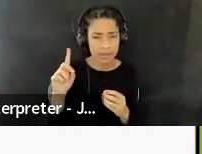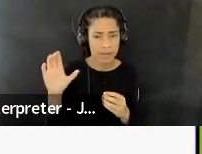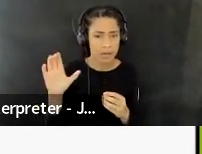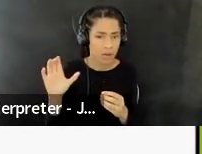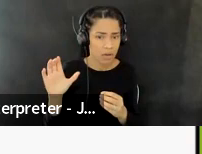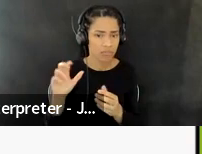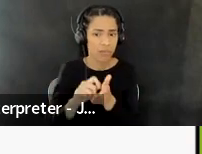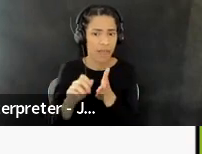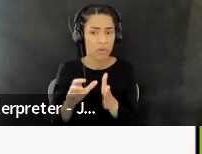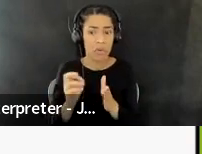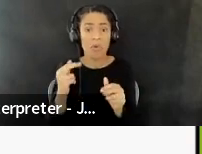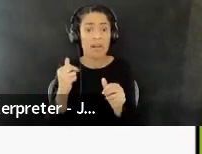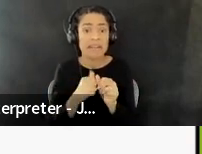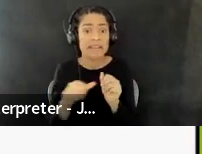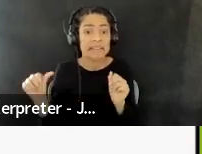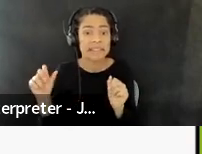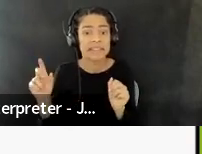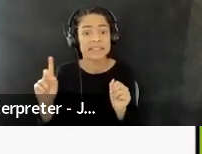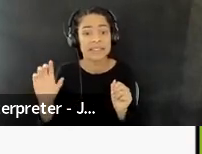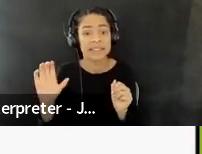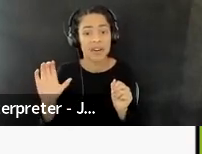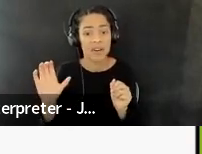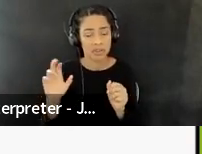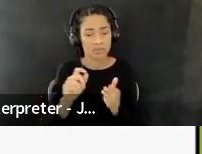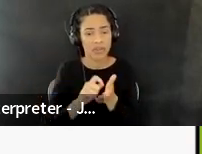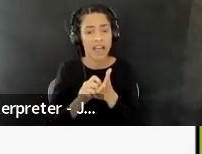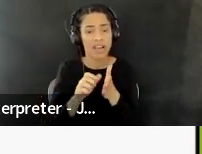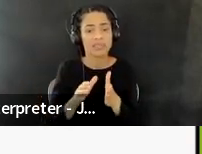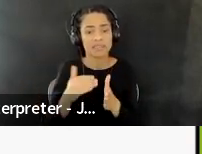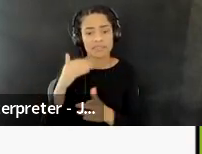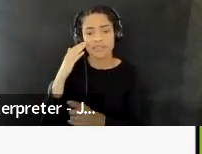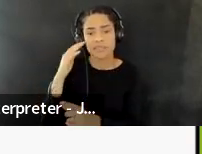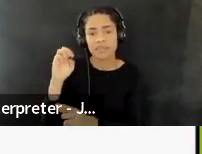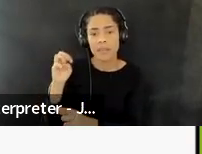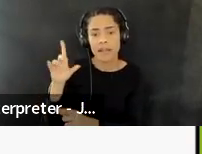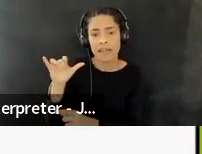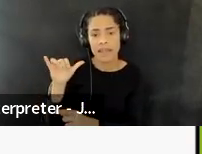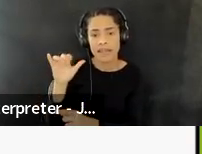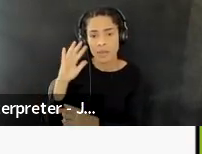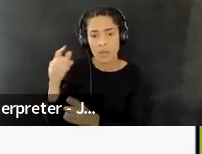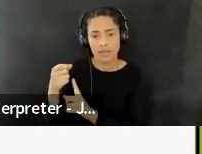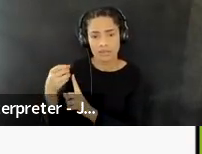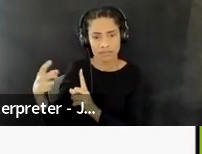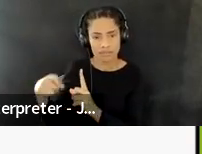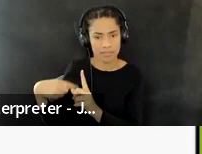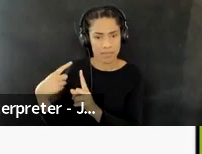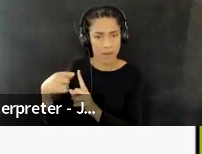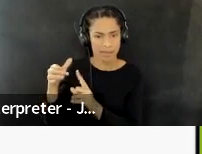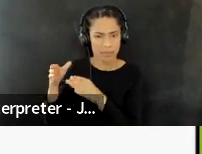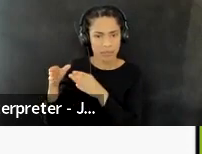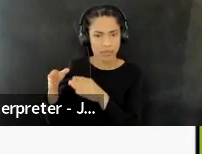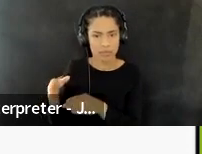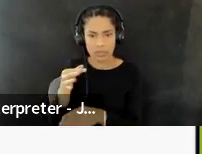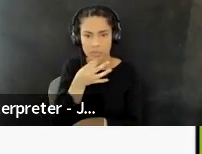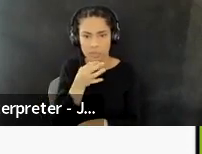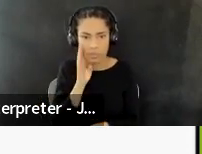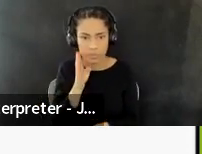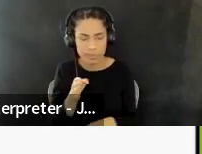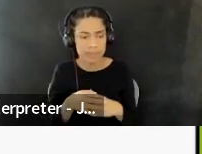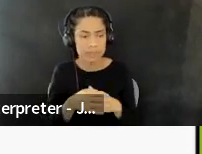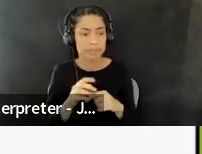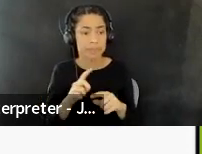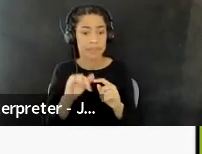writer, um, I know Emily will talk about more about her decol writer, um, very shortly. Um, but the survey